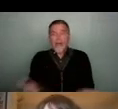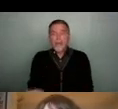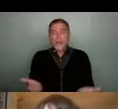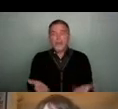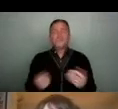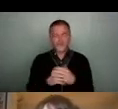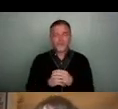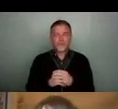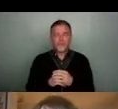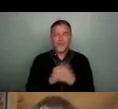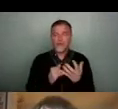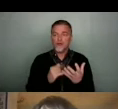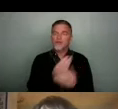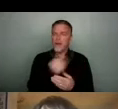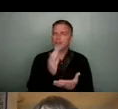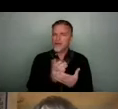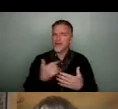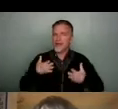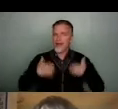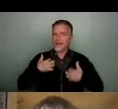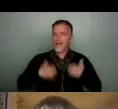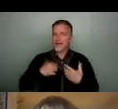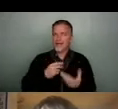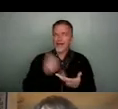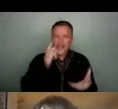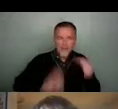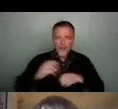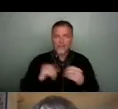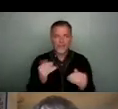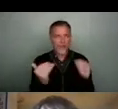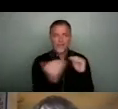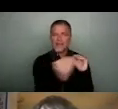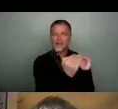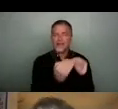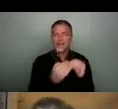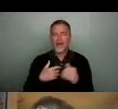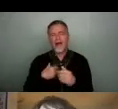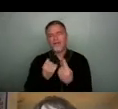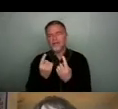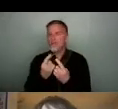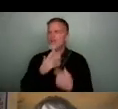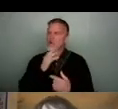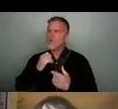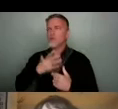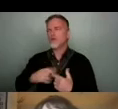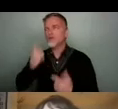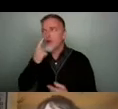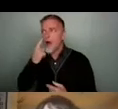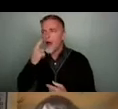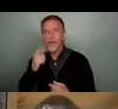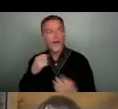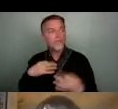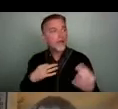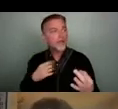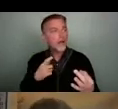some really exciting experiments came through that matchmaking of I've got this thing that I've always wanted to try and a volunteer that was